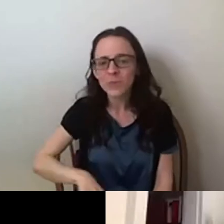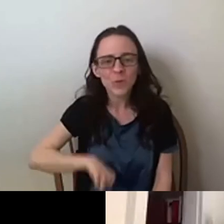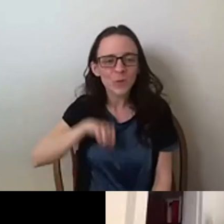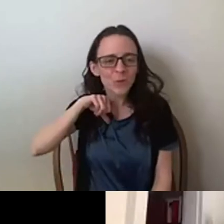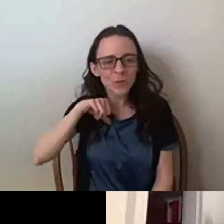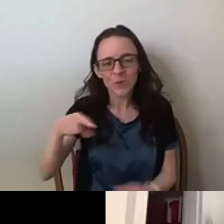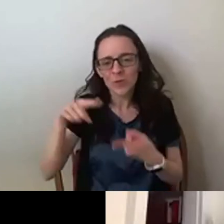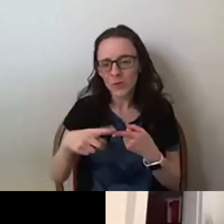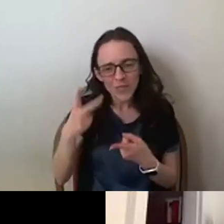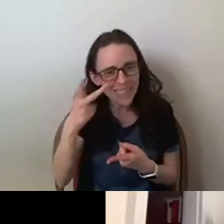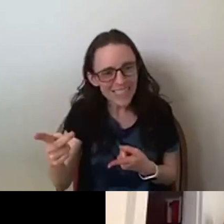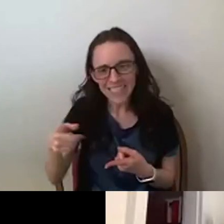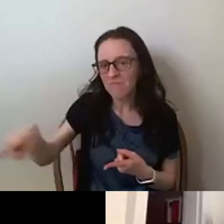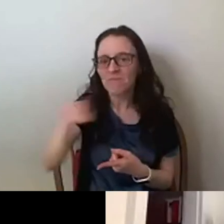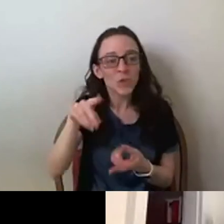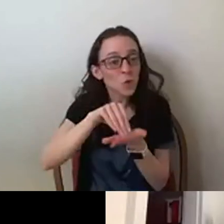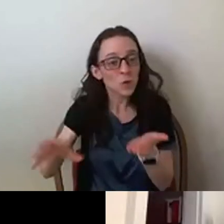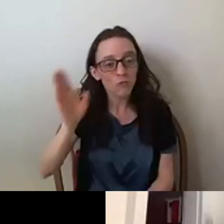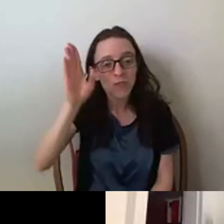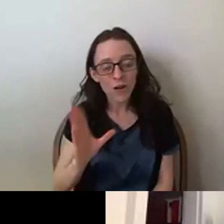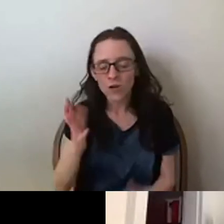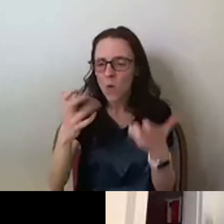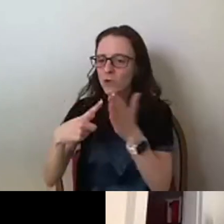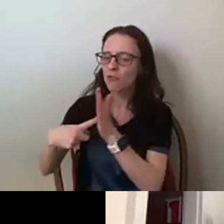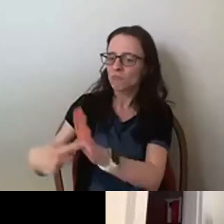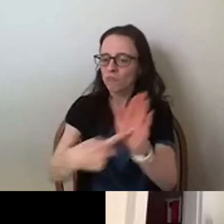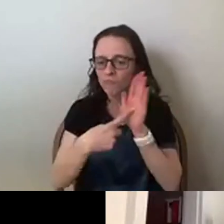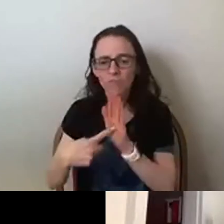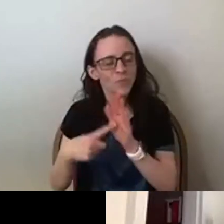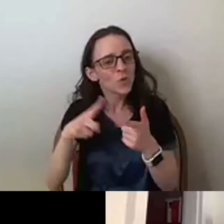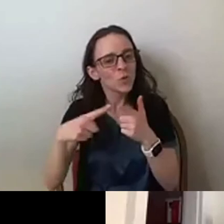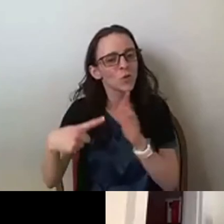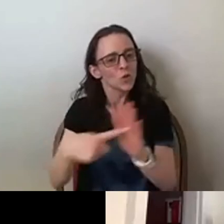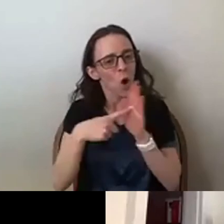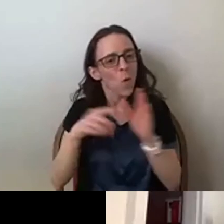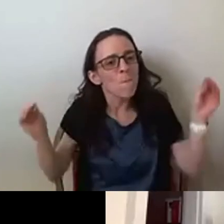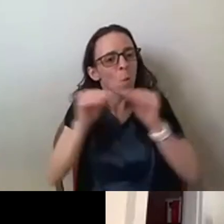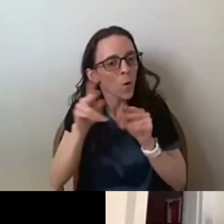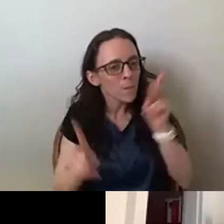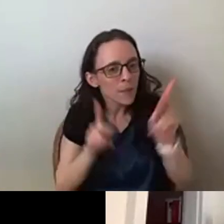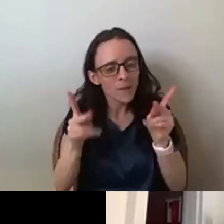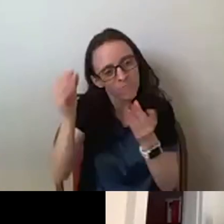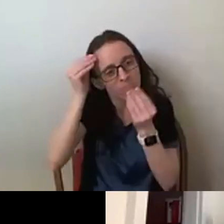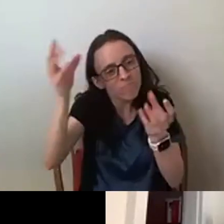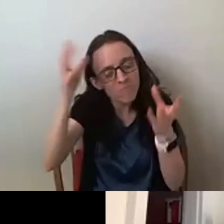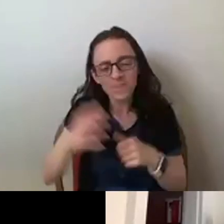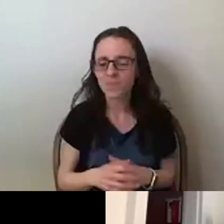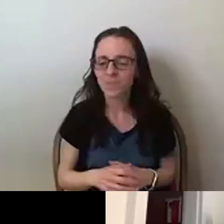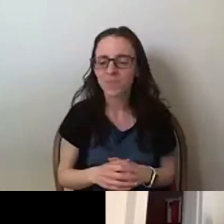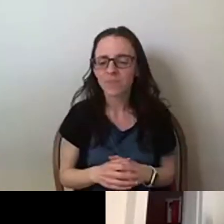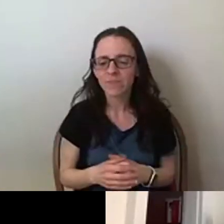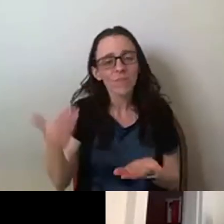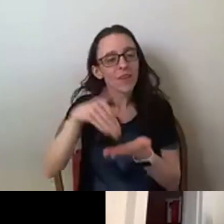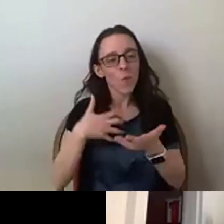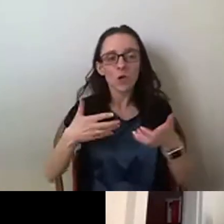eager to put your work out to this broader audience. also again want to extend a special welcome to our